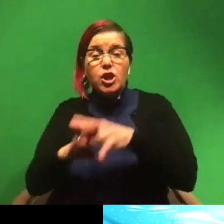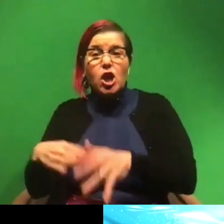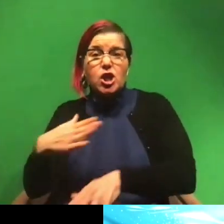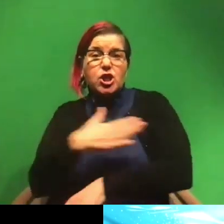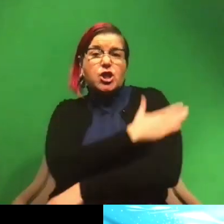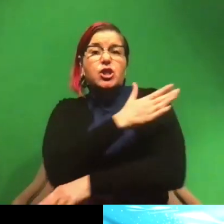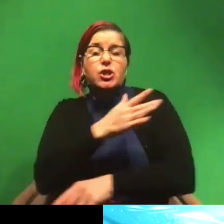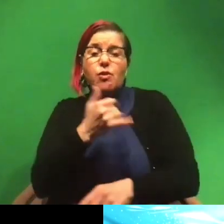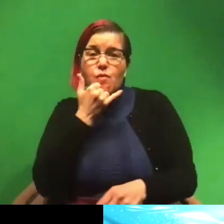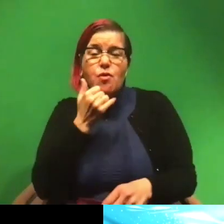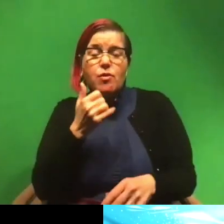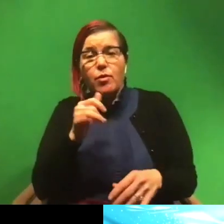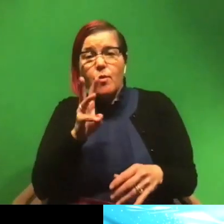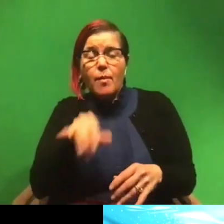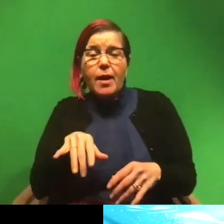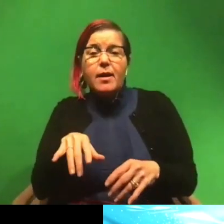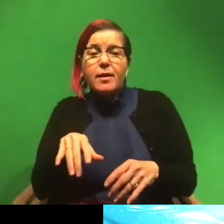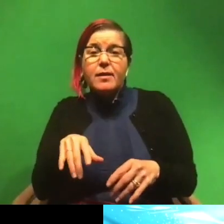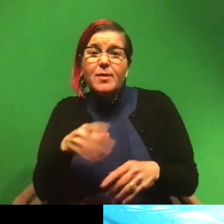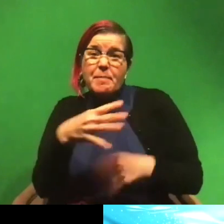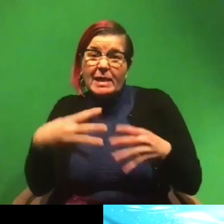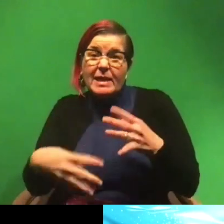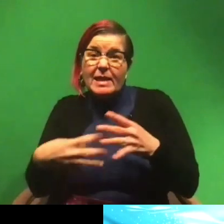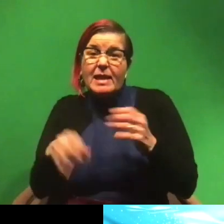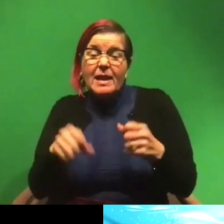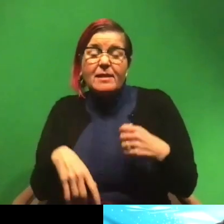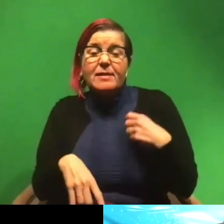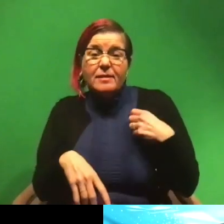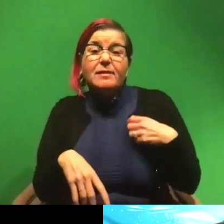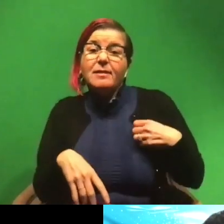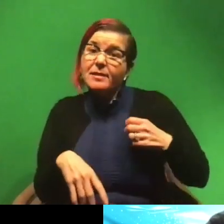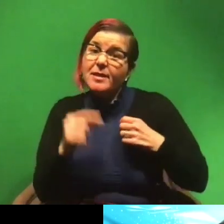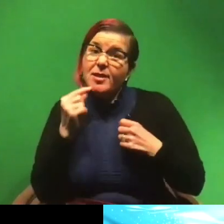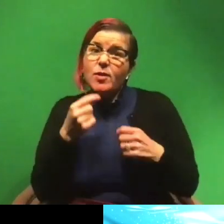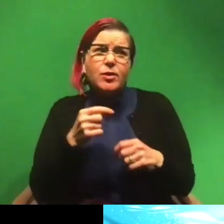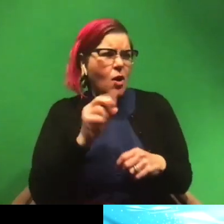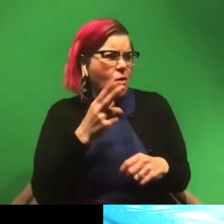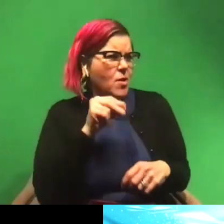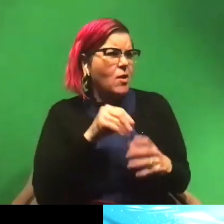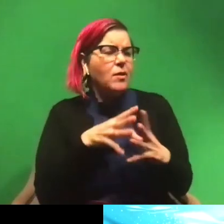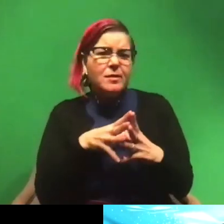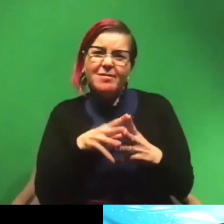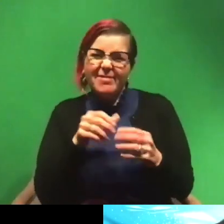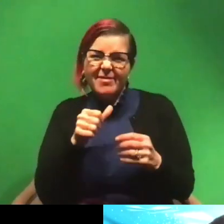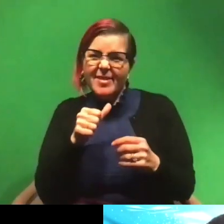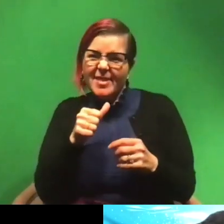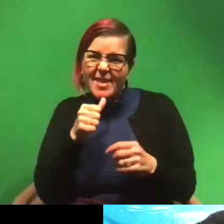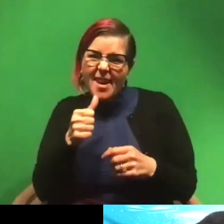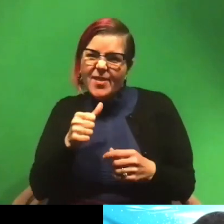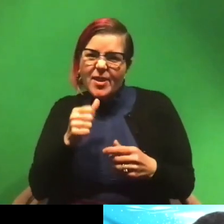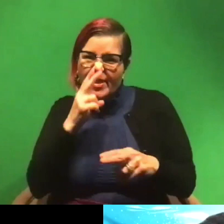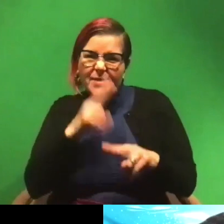fighting you or whatever, it can make you bleed. It's like, yeah, unpleasant. Wow.